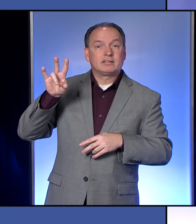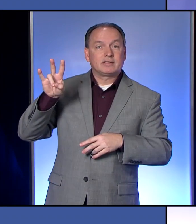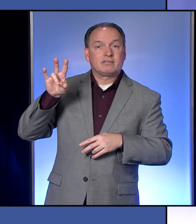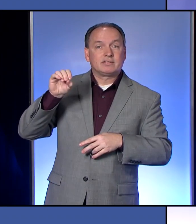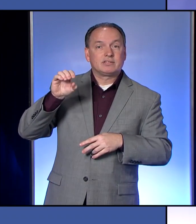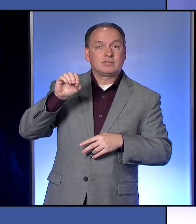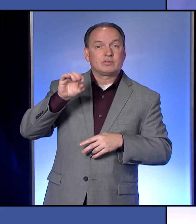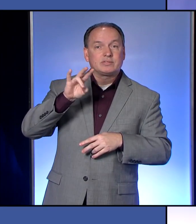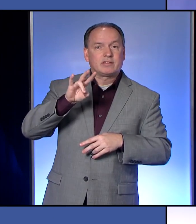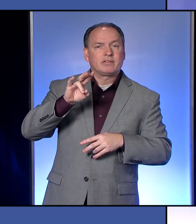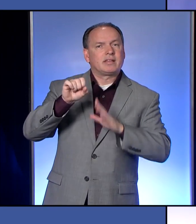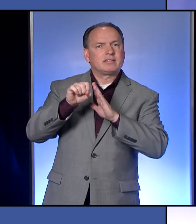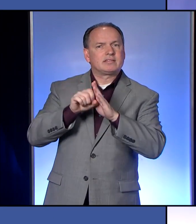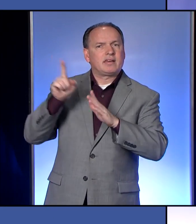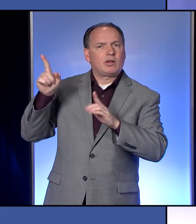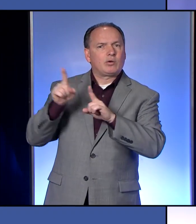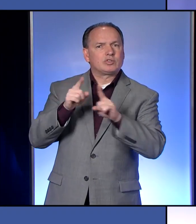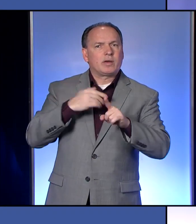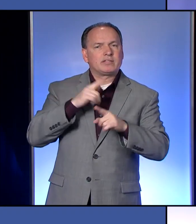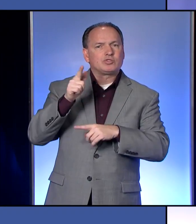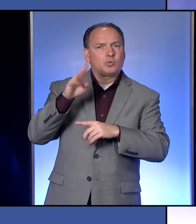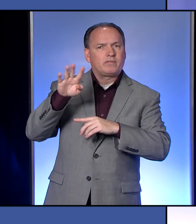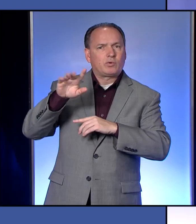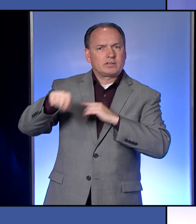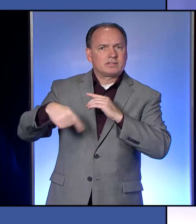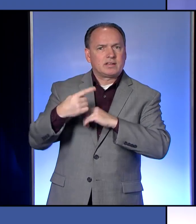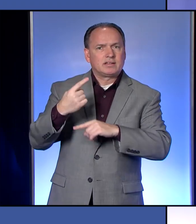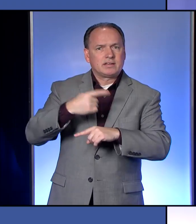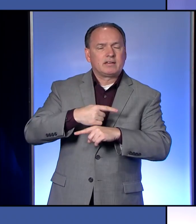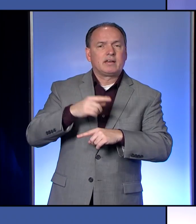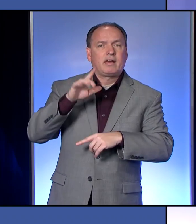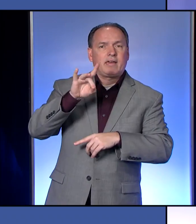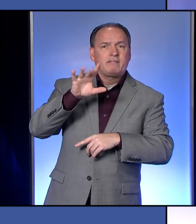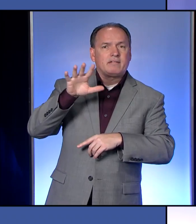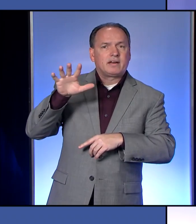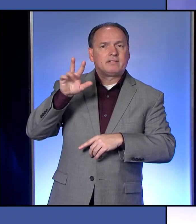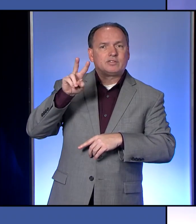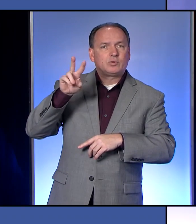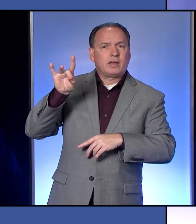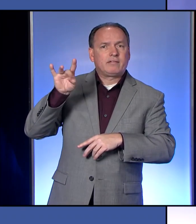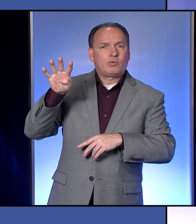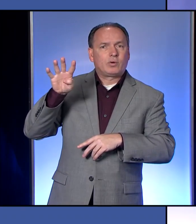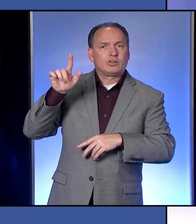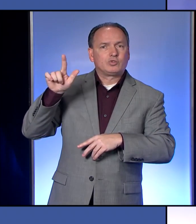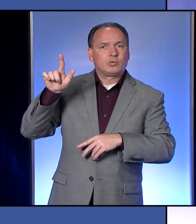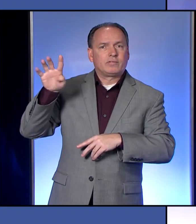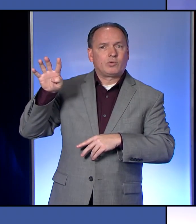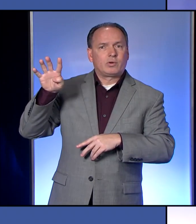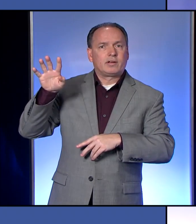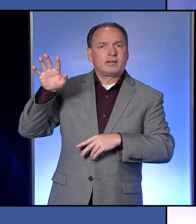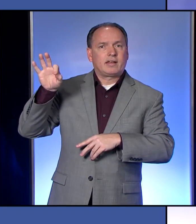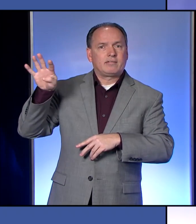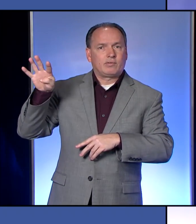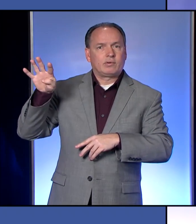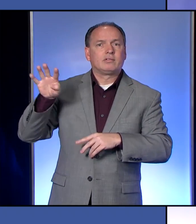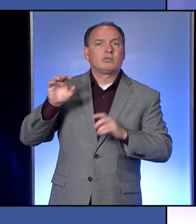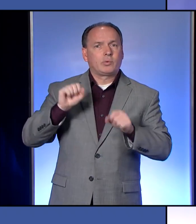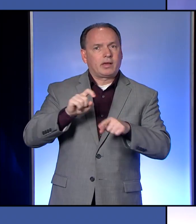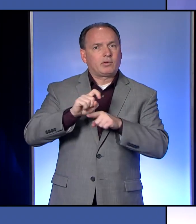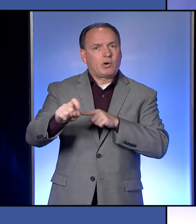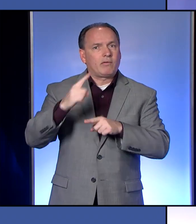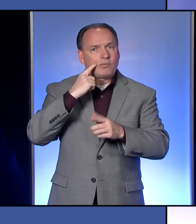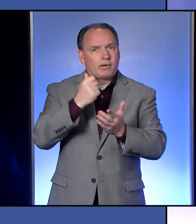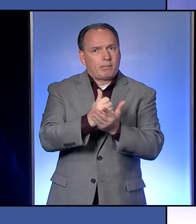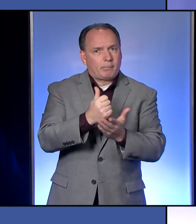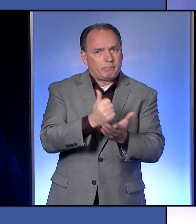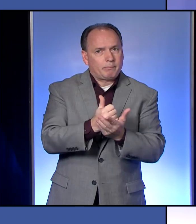And that the state has a 24-7 line you can call at 855-284-2494. So there